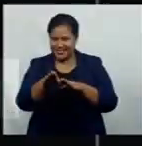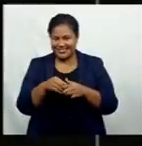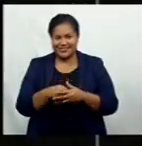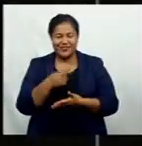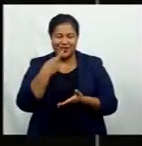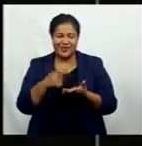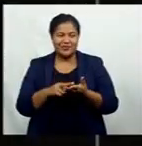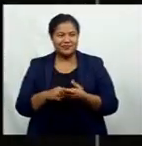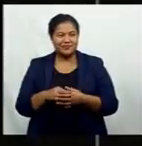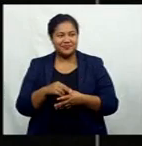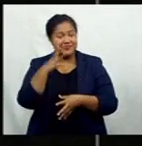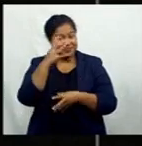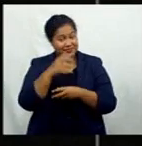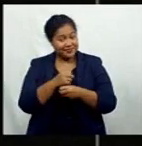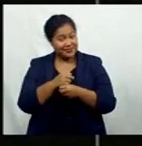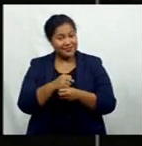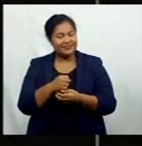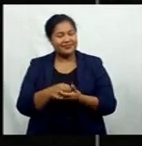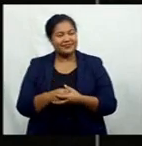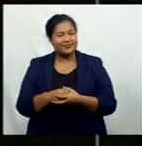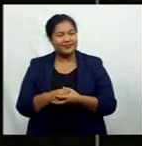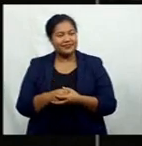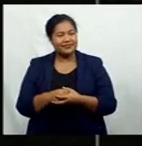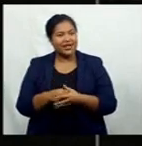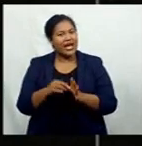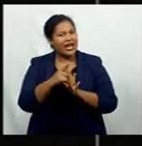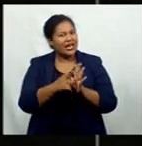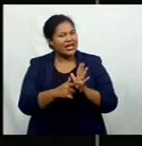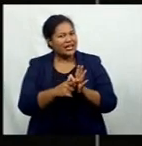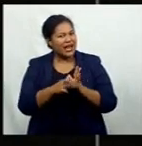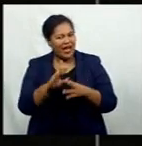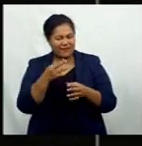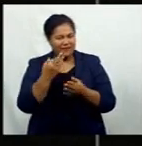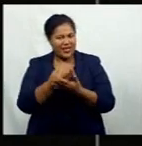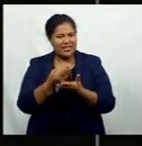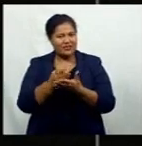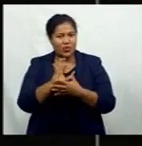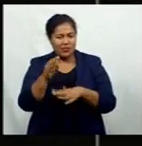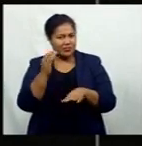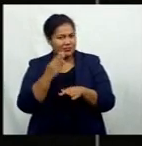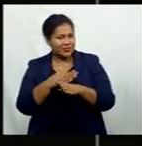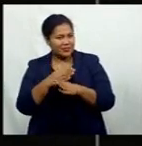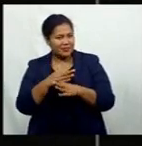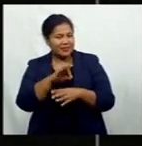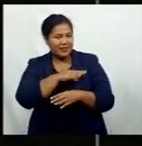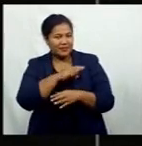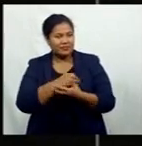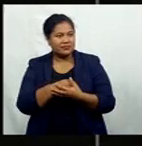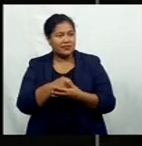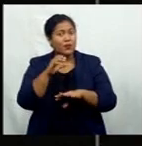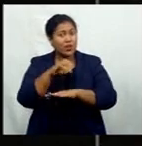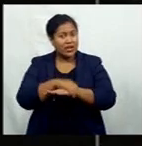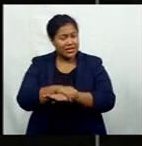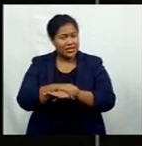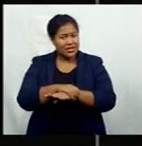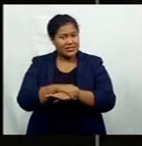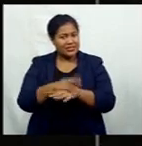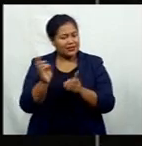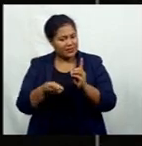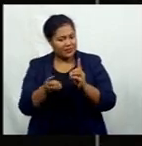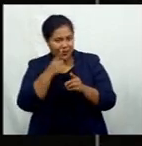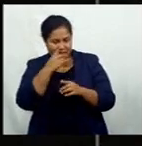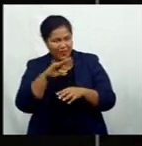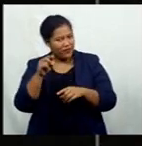And recapping our main stories, illegal fees for unemployment benefits, police disciplines, officers for breaches and ministry